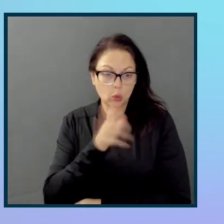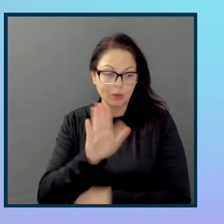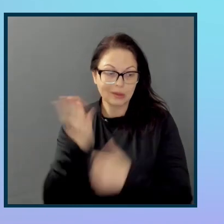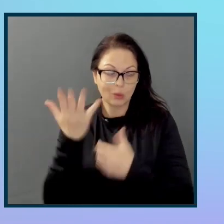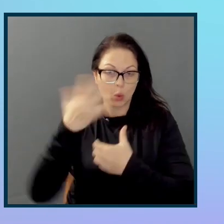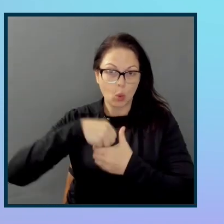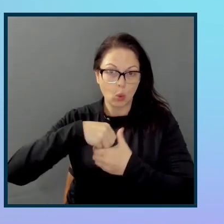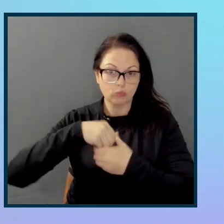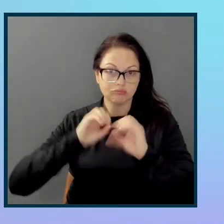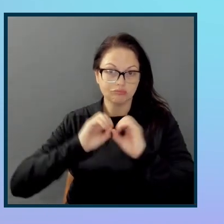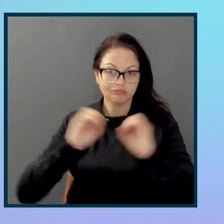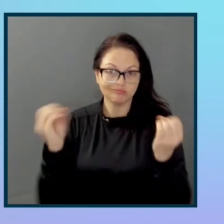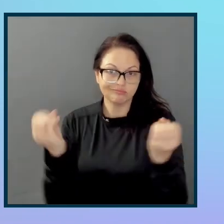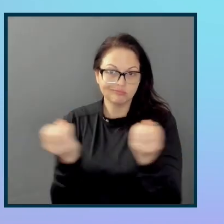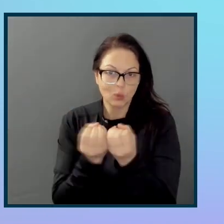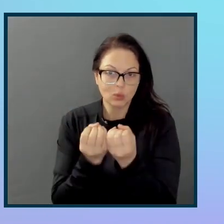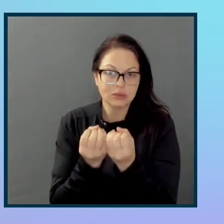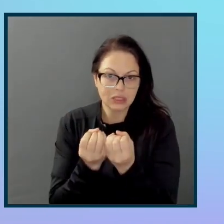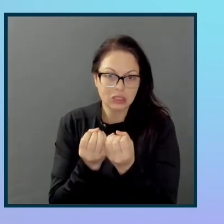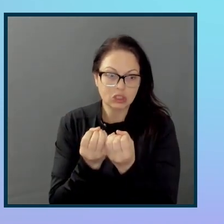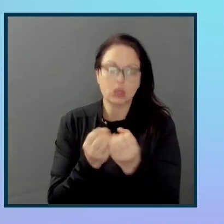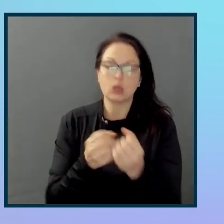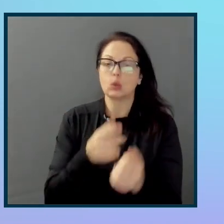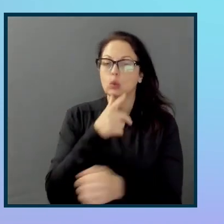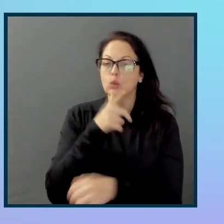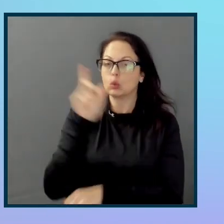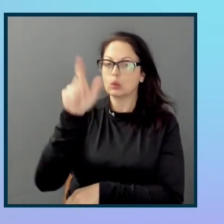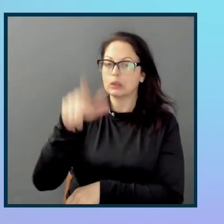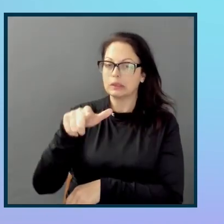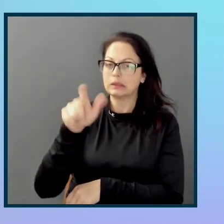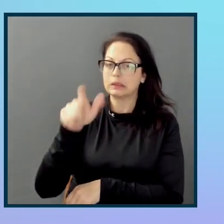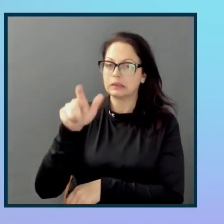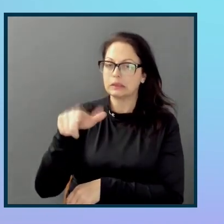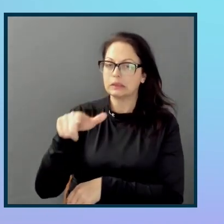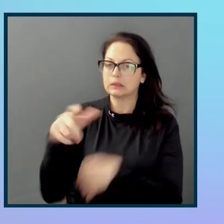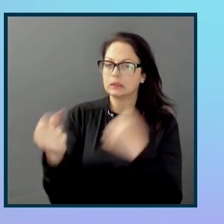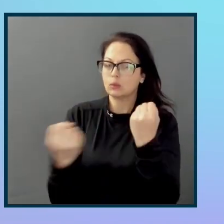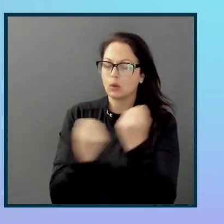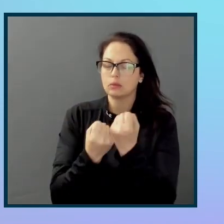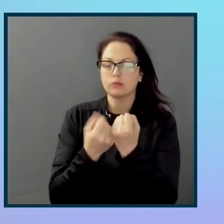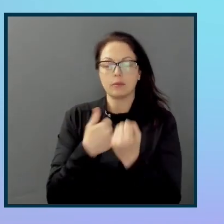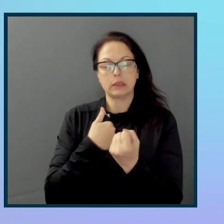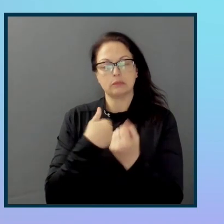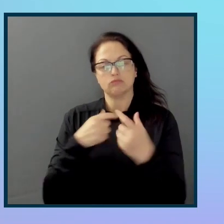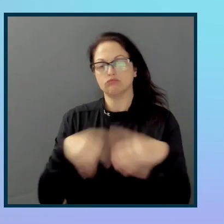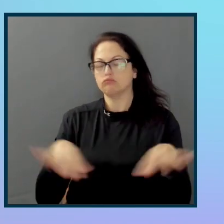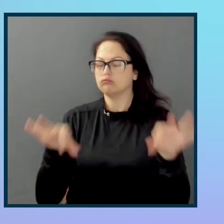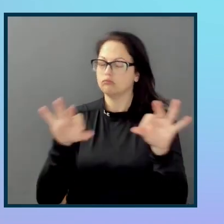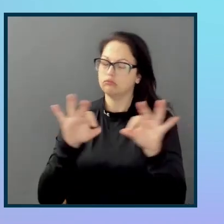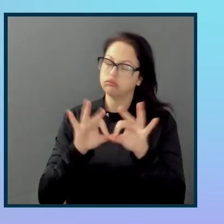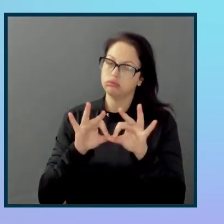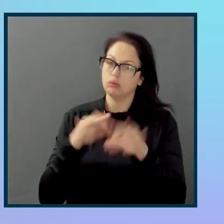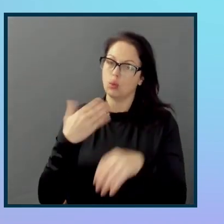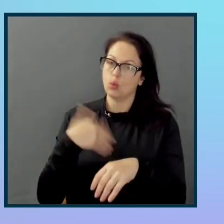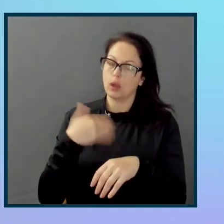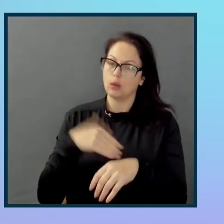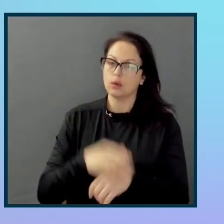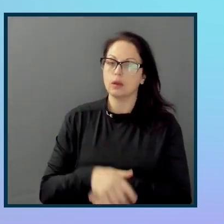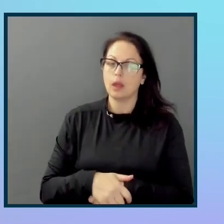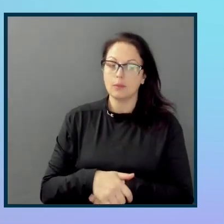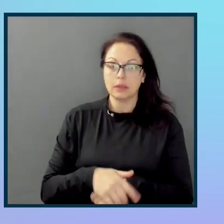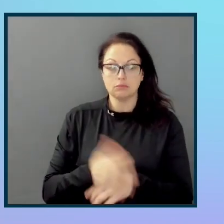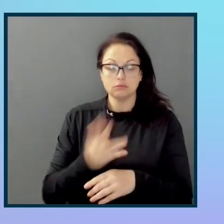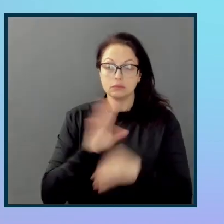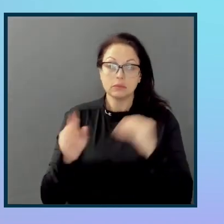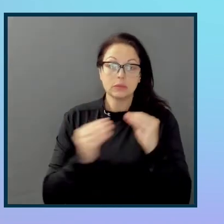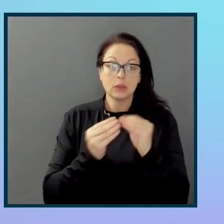putting in that time, who needs that support. That is the most important thing for me. Obviously, the bigger your network gets,